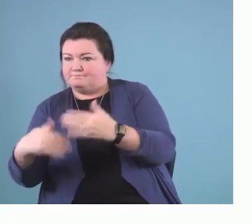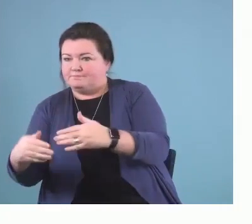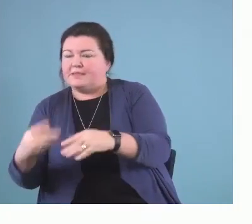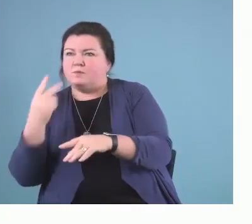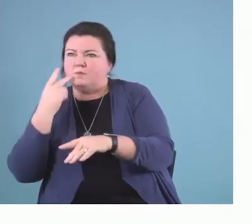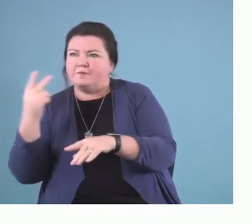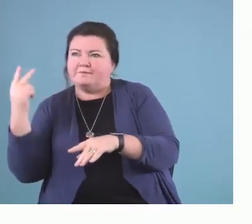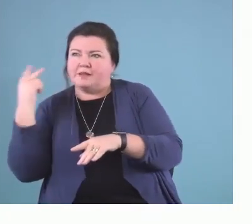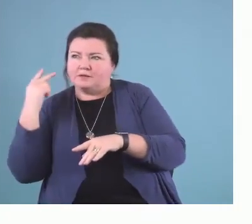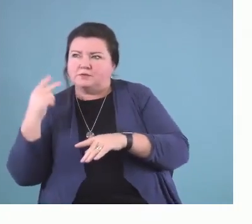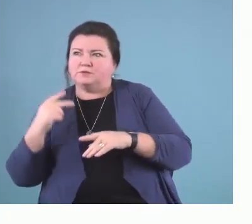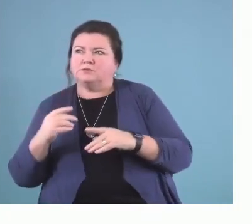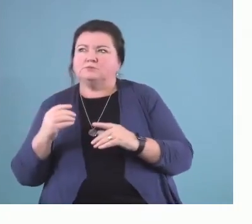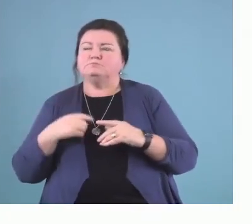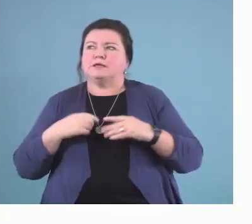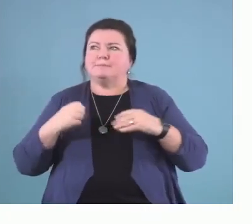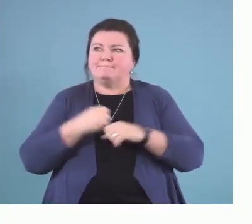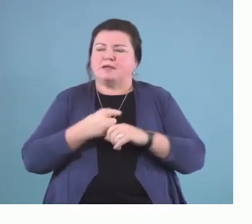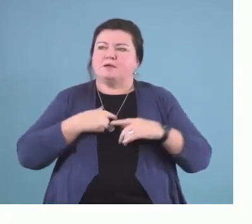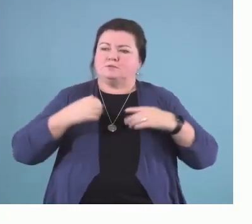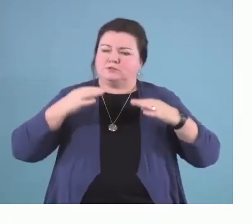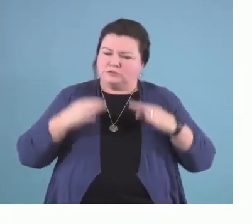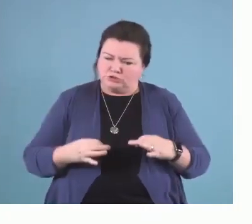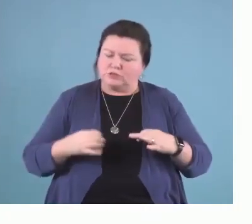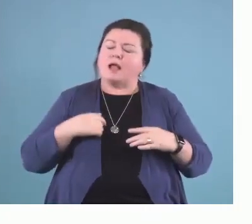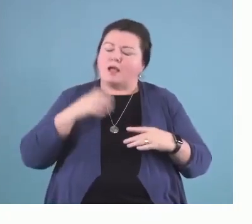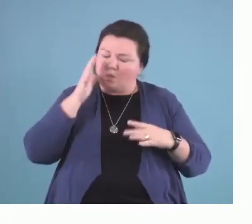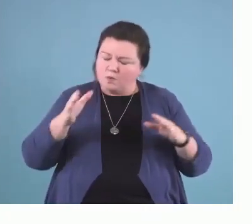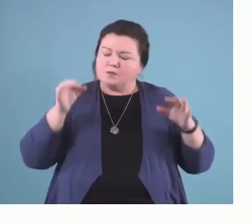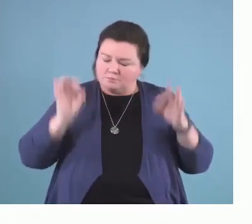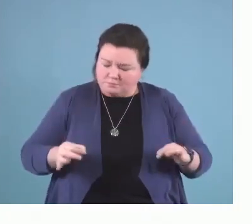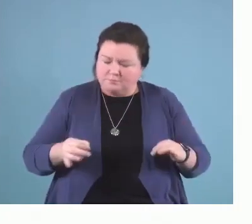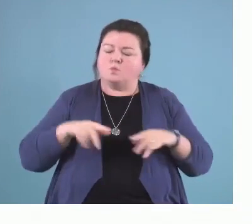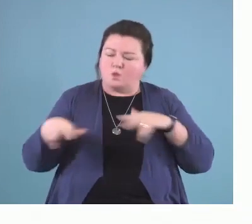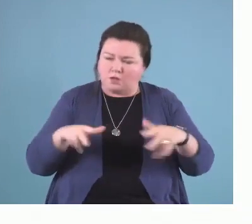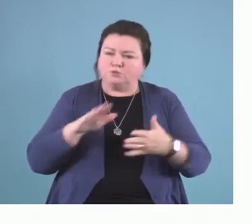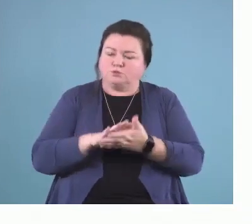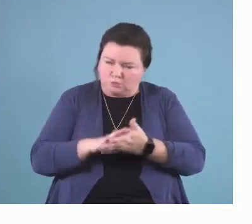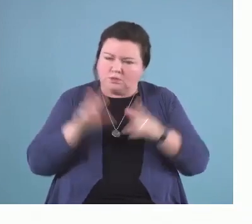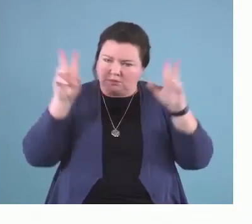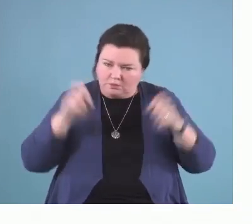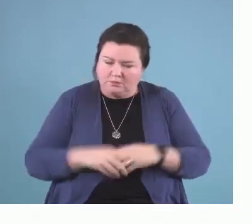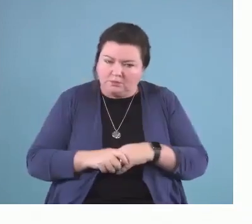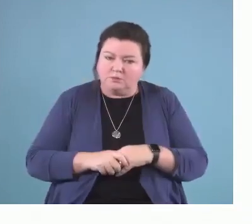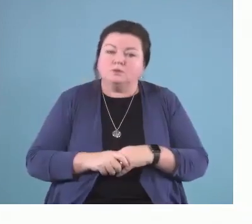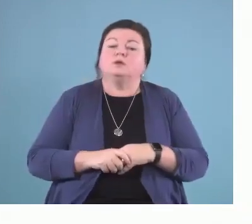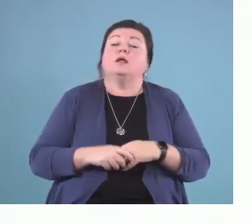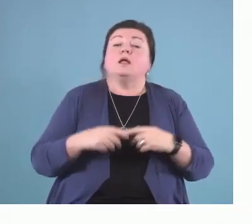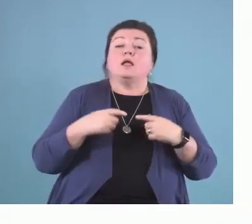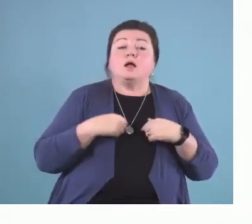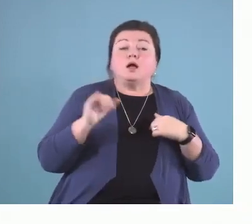such as conscious decision making, I'm going to walk to school, as well as automatic